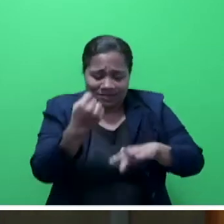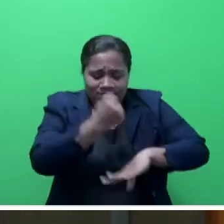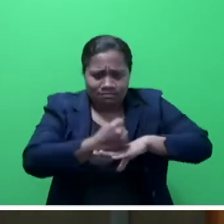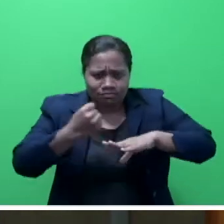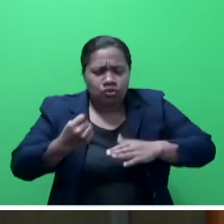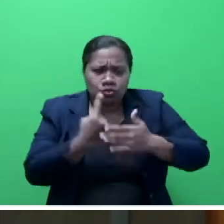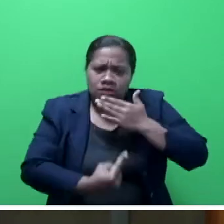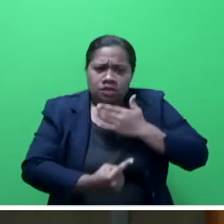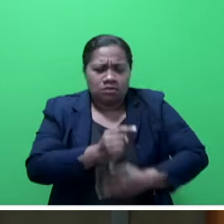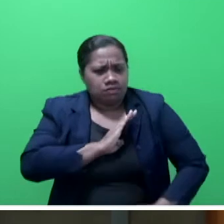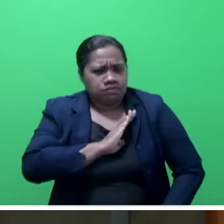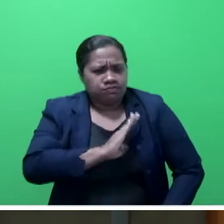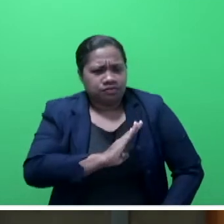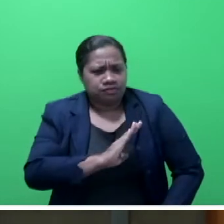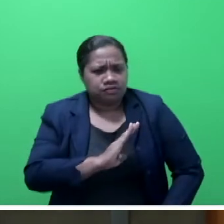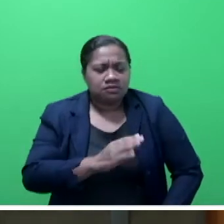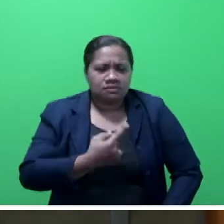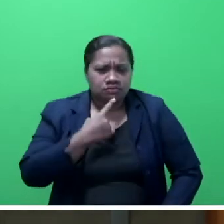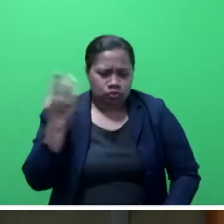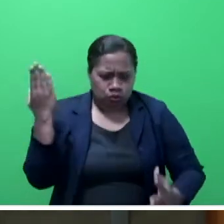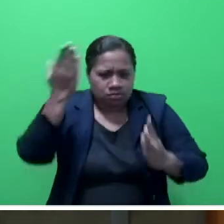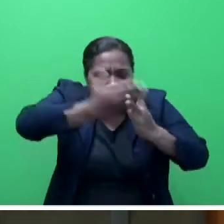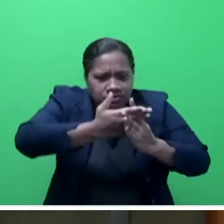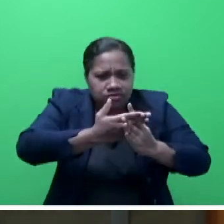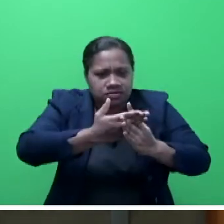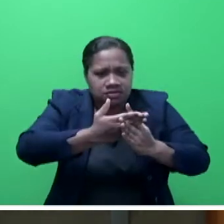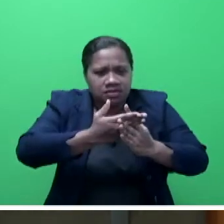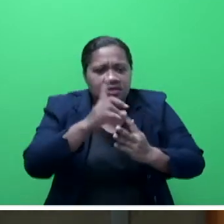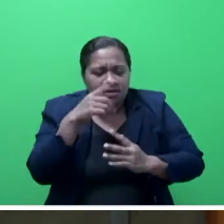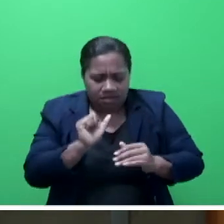in closing our borders to contain the COVID-19 pandemic.